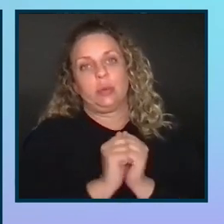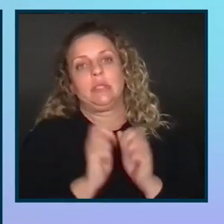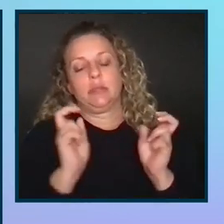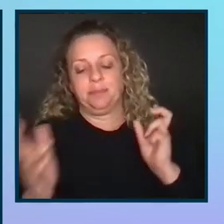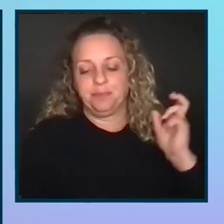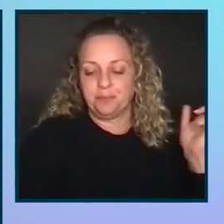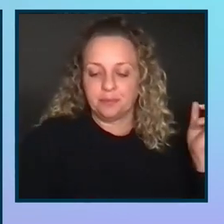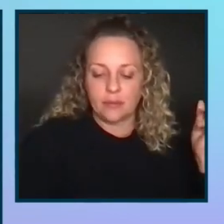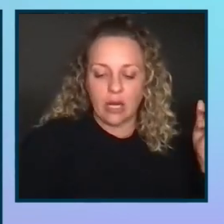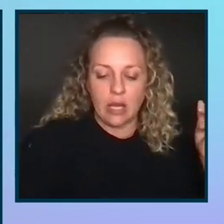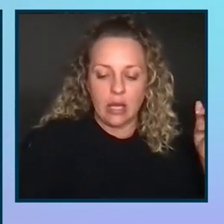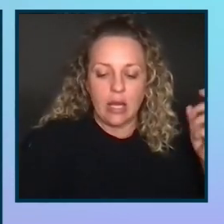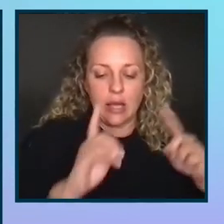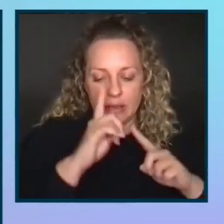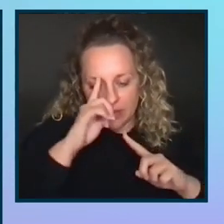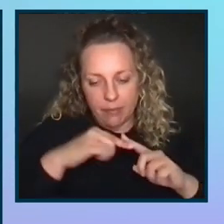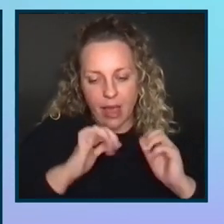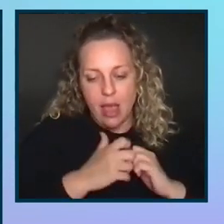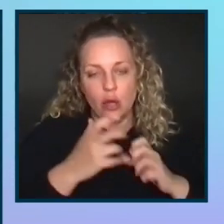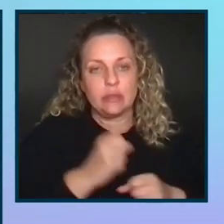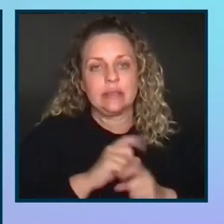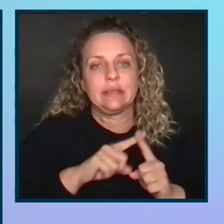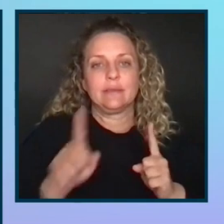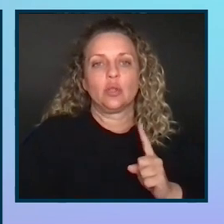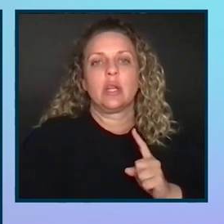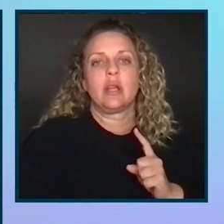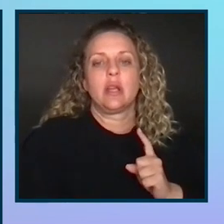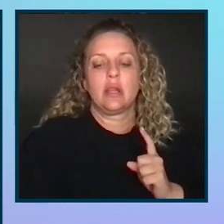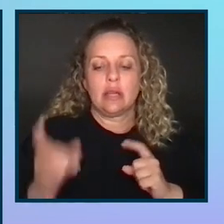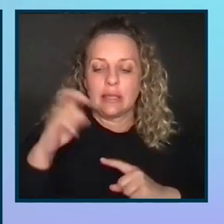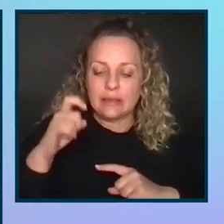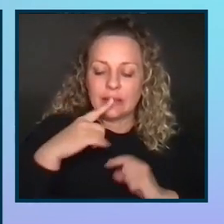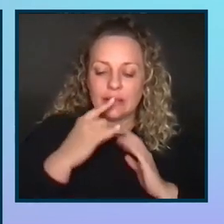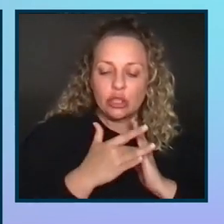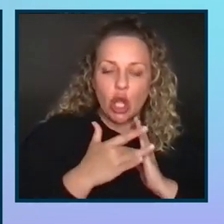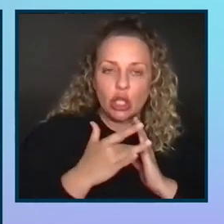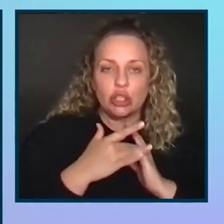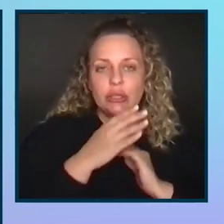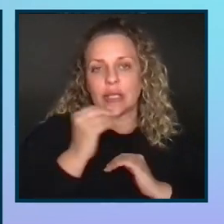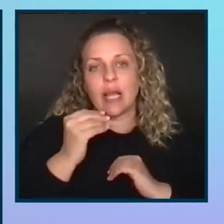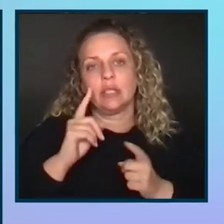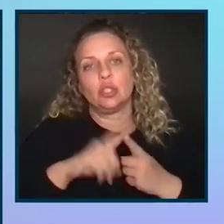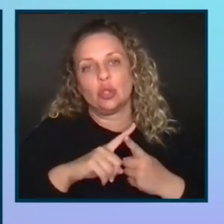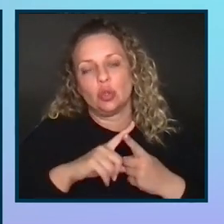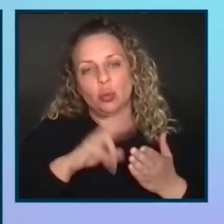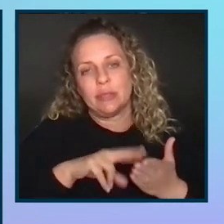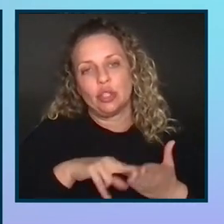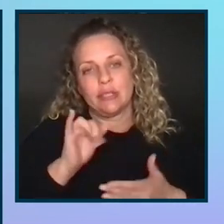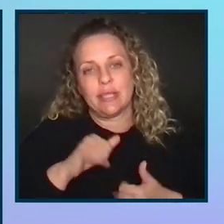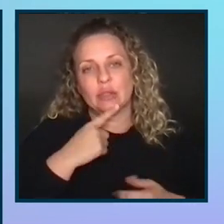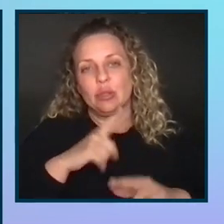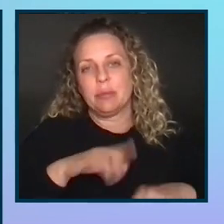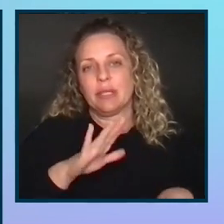and thinking about how you can get different needs and technologies to research that. it